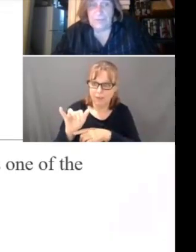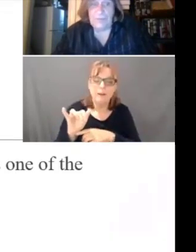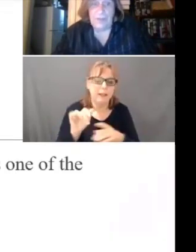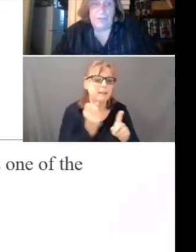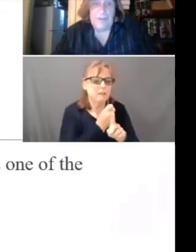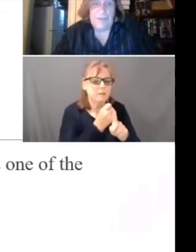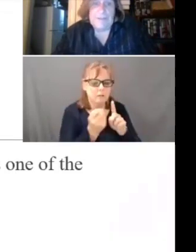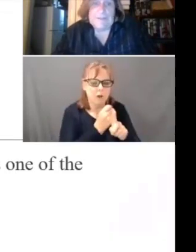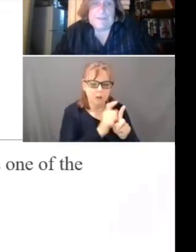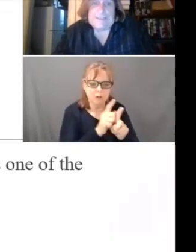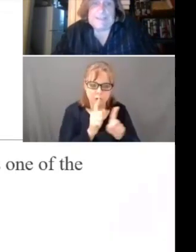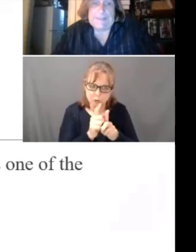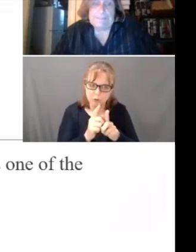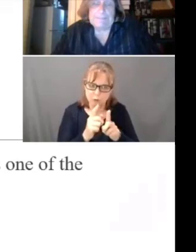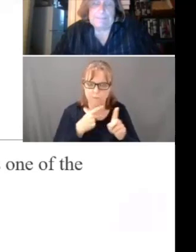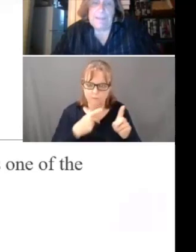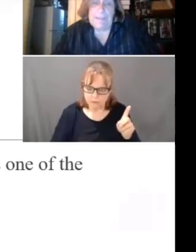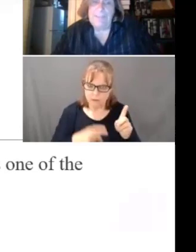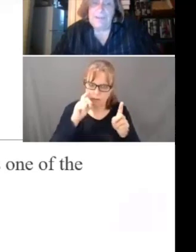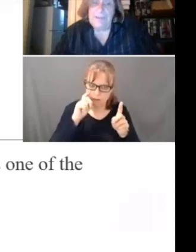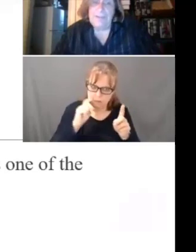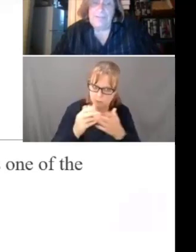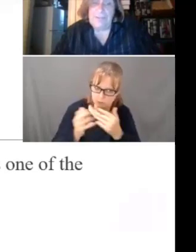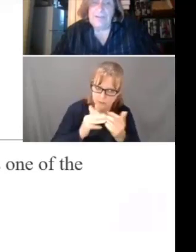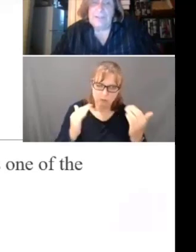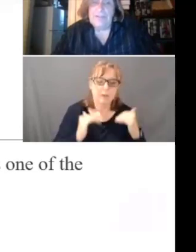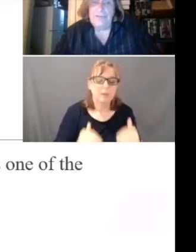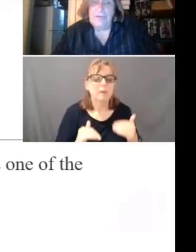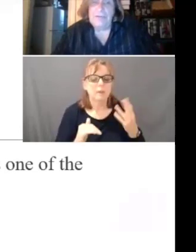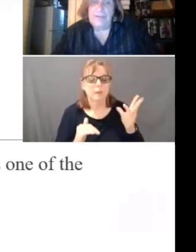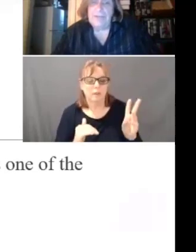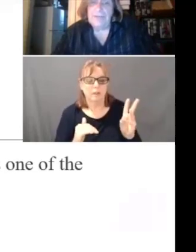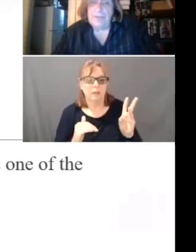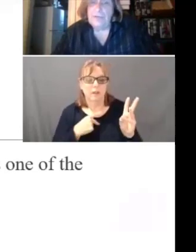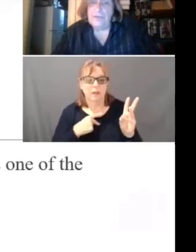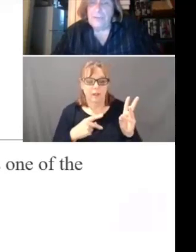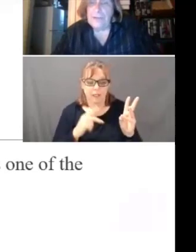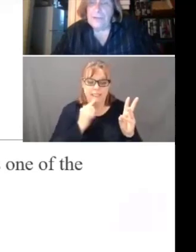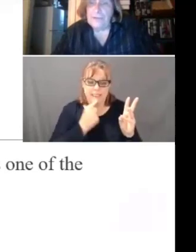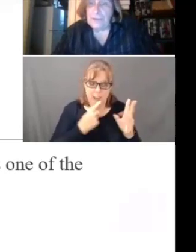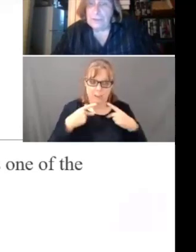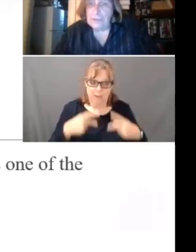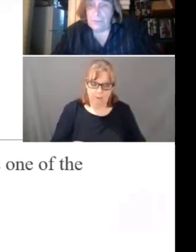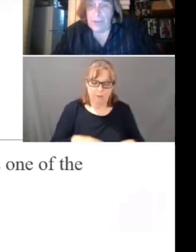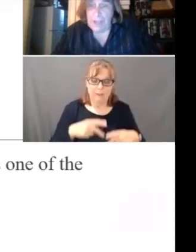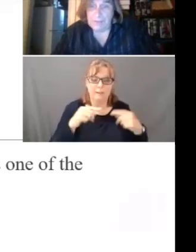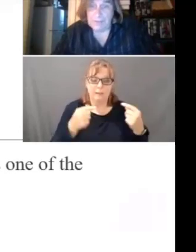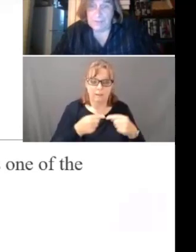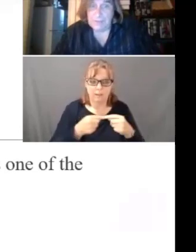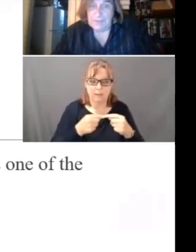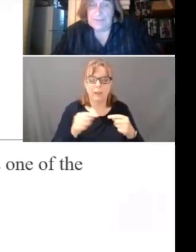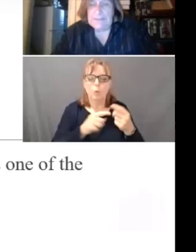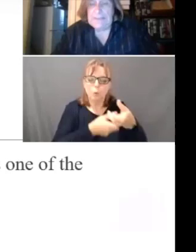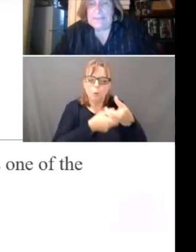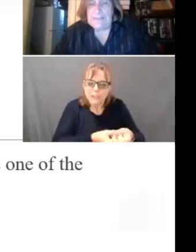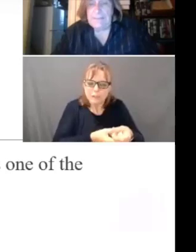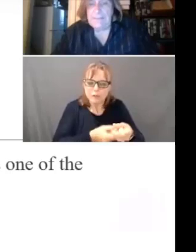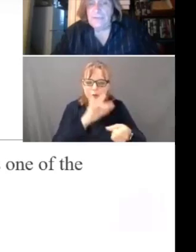a sexual assault. And serious physical injury resulting from restraint to seclusion practices.